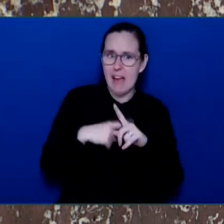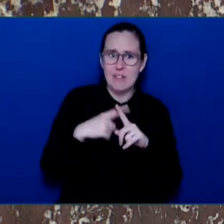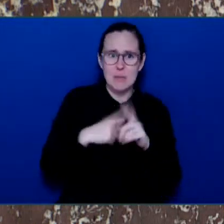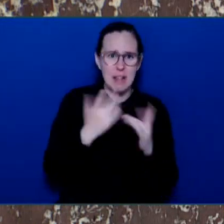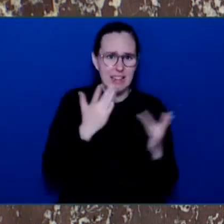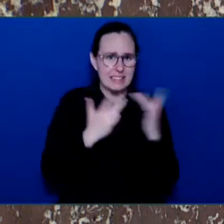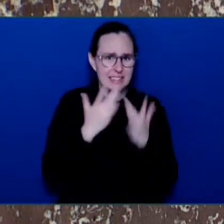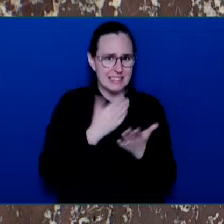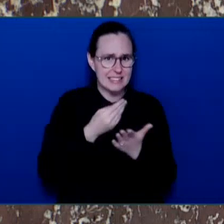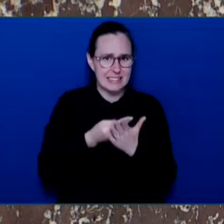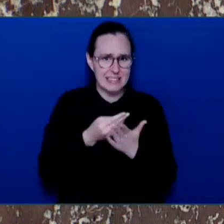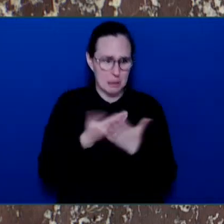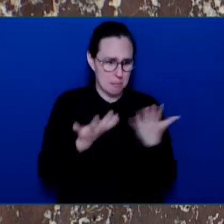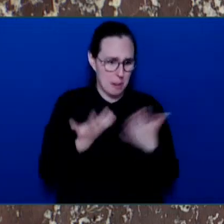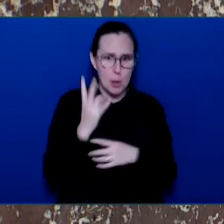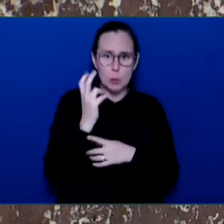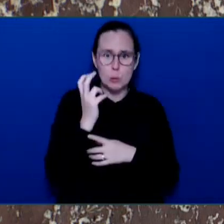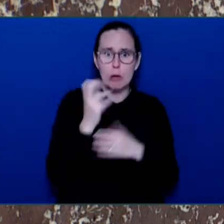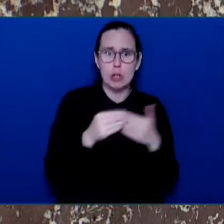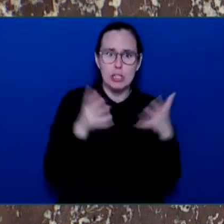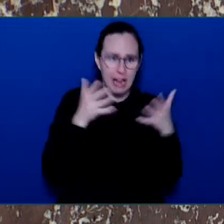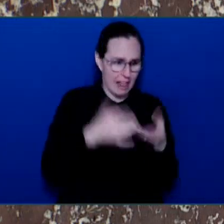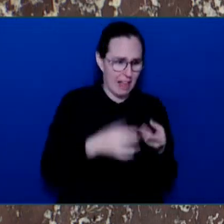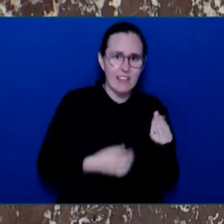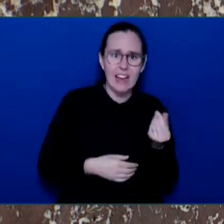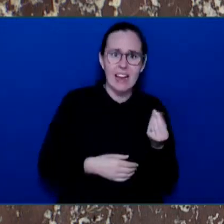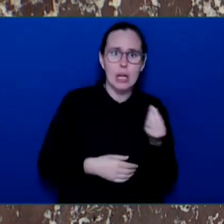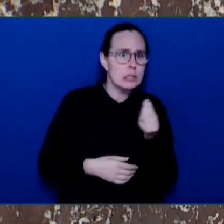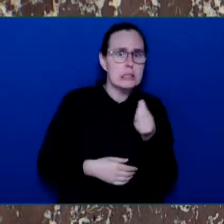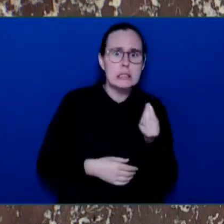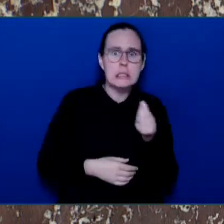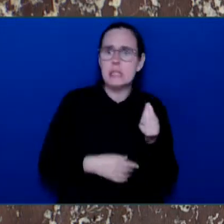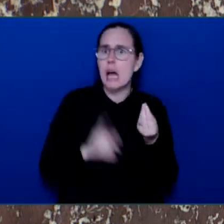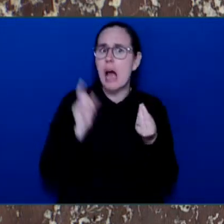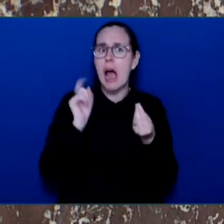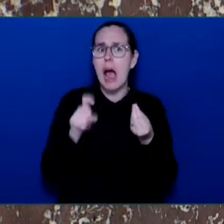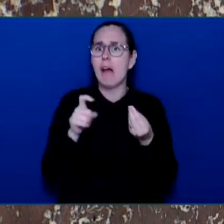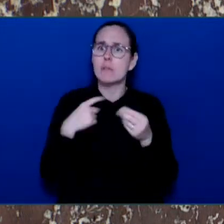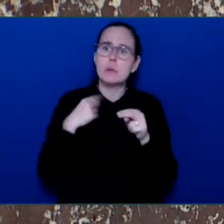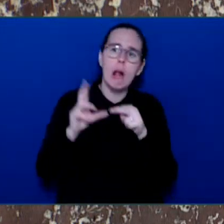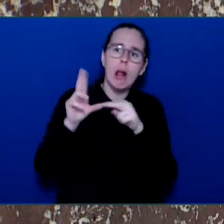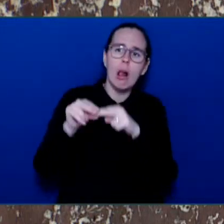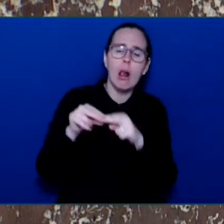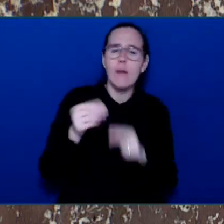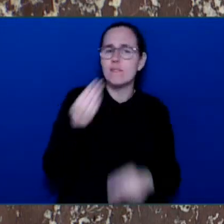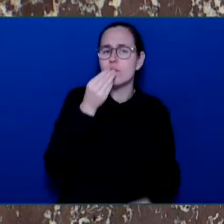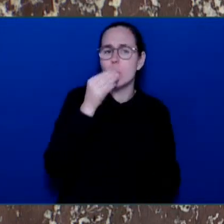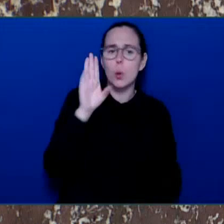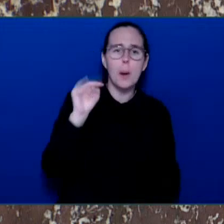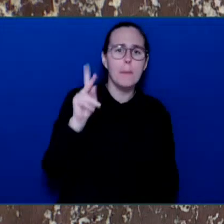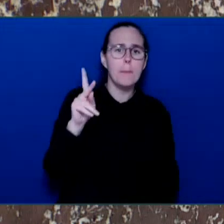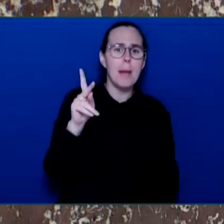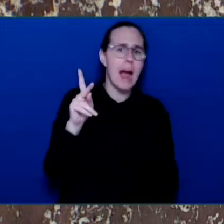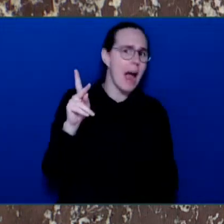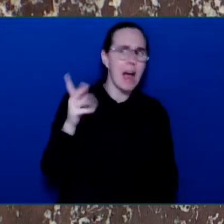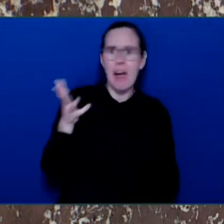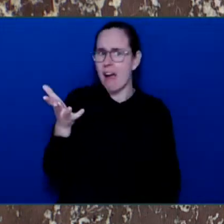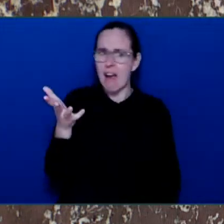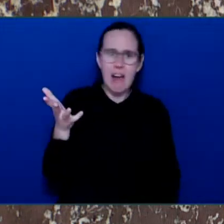soaring, this government is recklessly funneling untold dollars into the